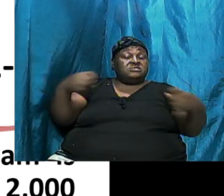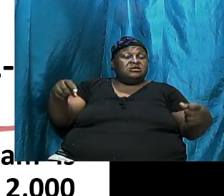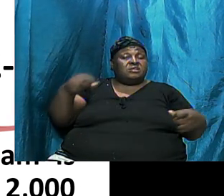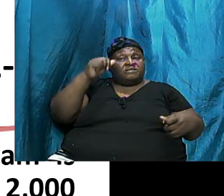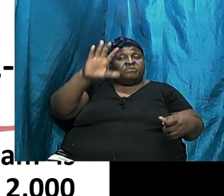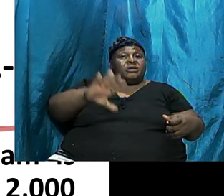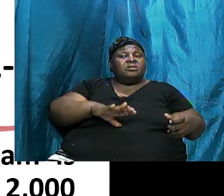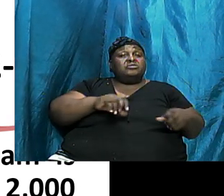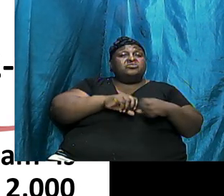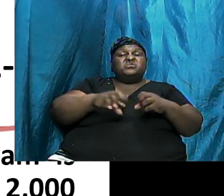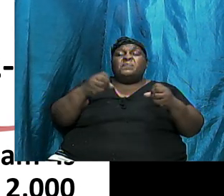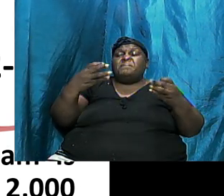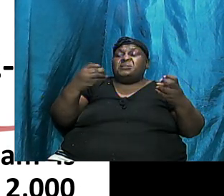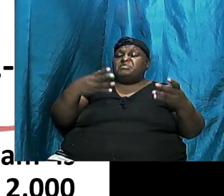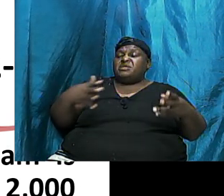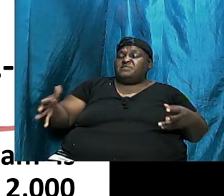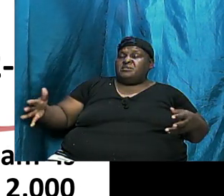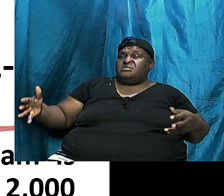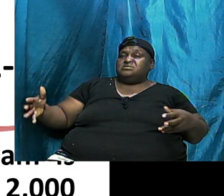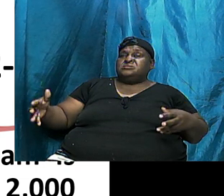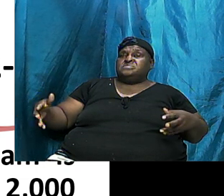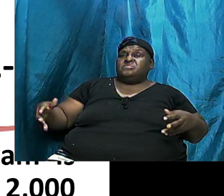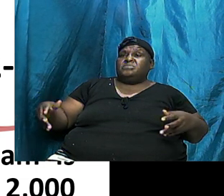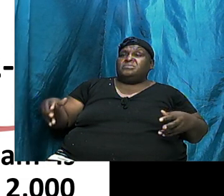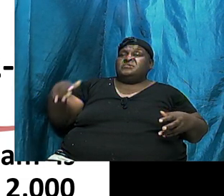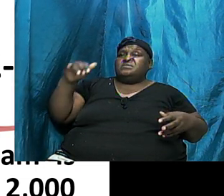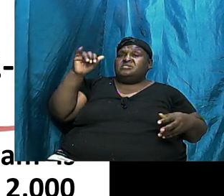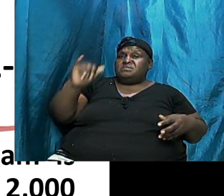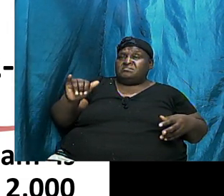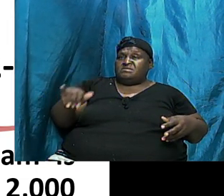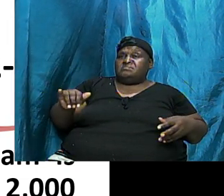So Many Things In 11 Chapters And Yet This